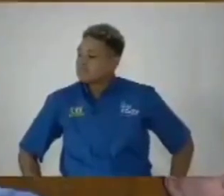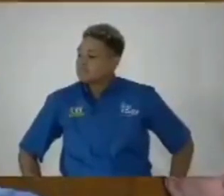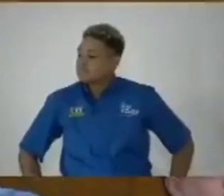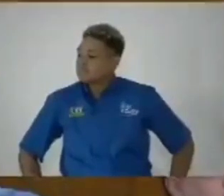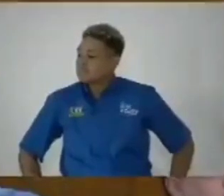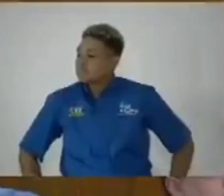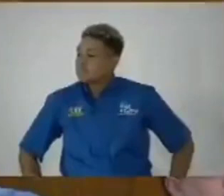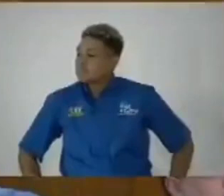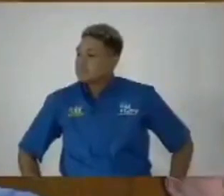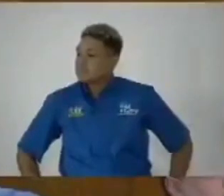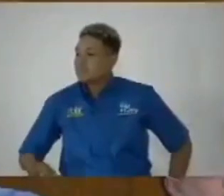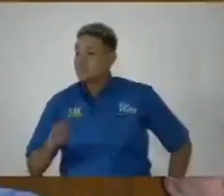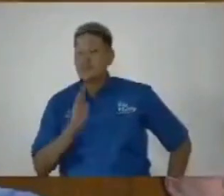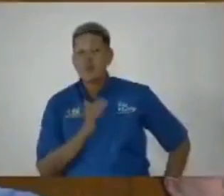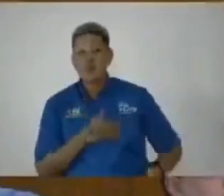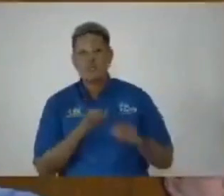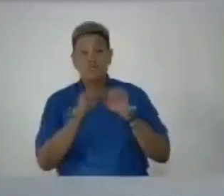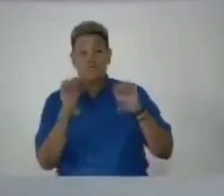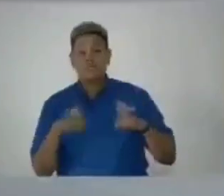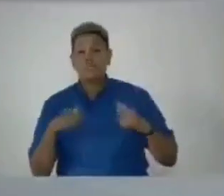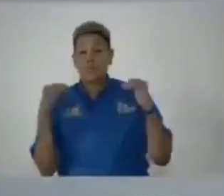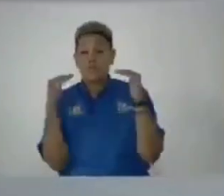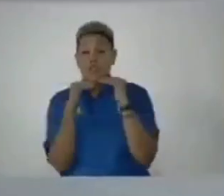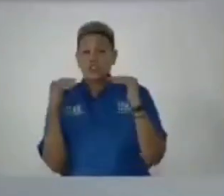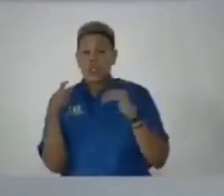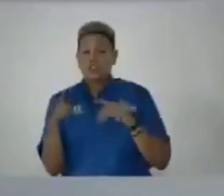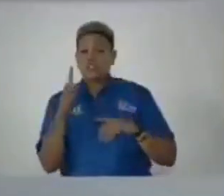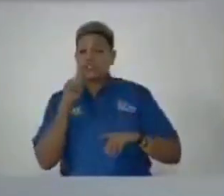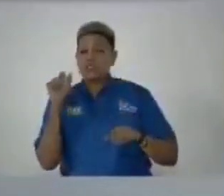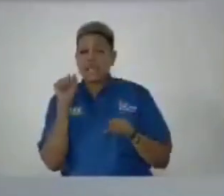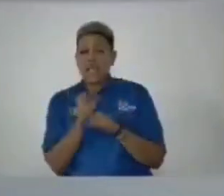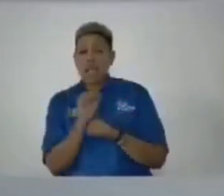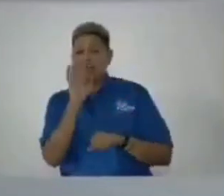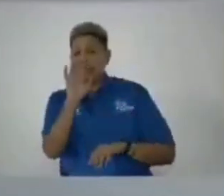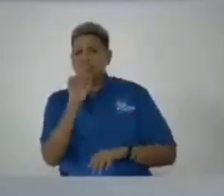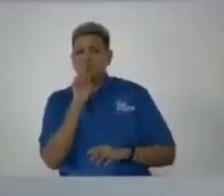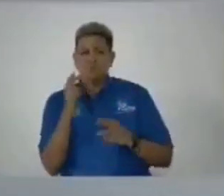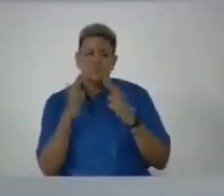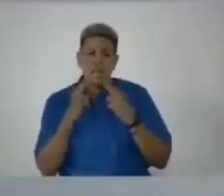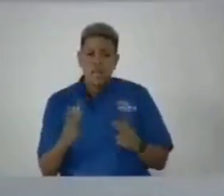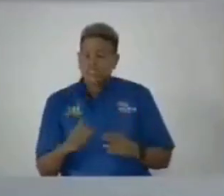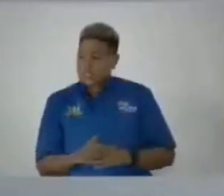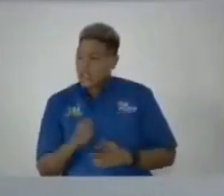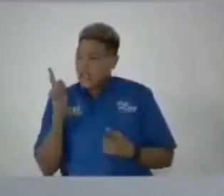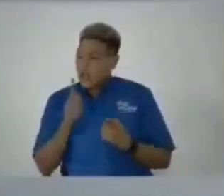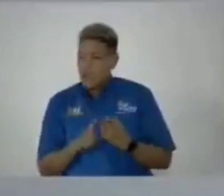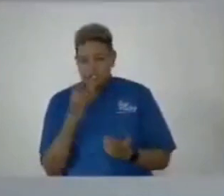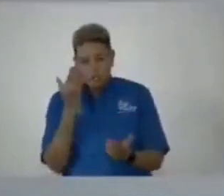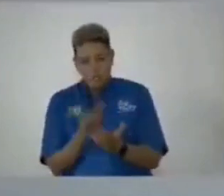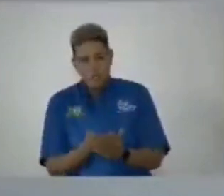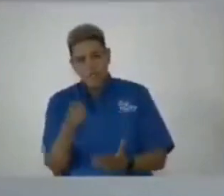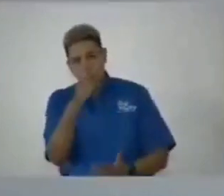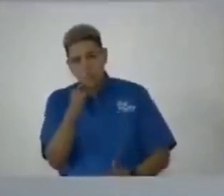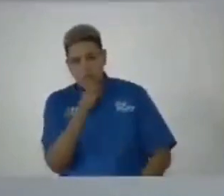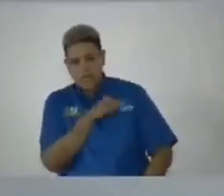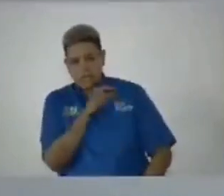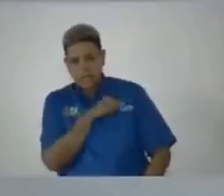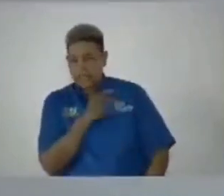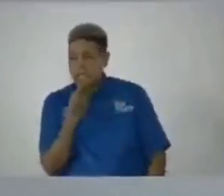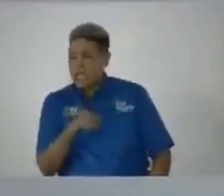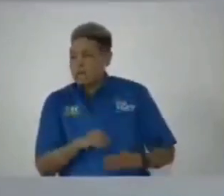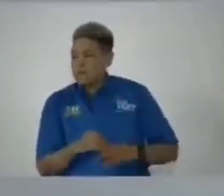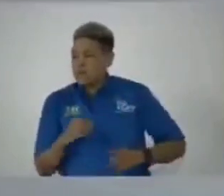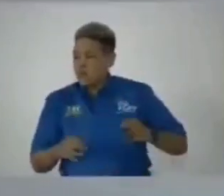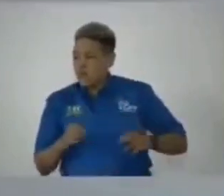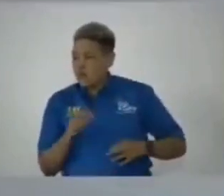madam speaker our system of justice guarantees your innocence until you are proven guilty in a